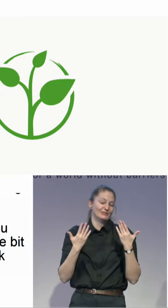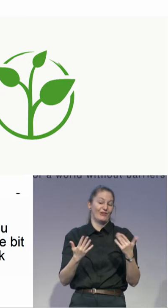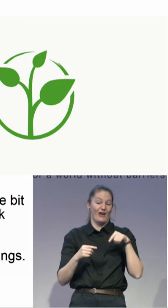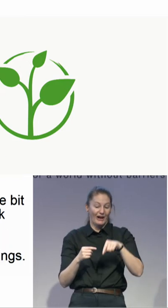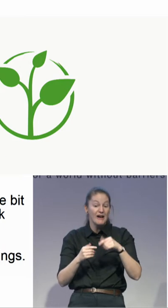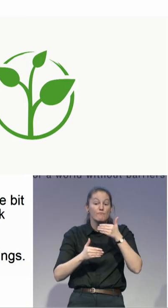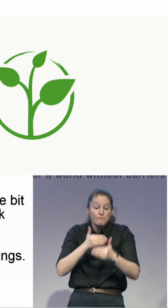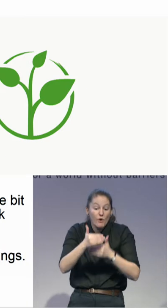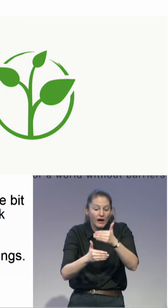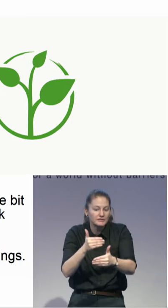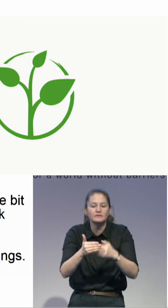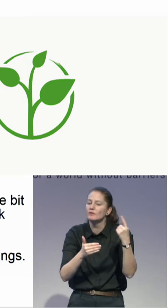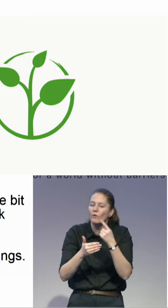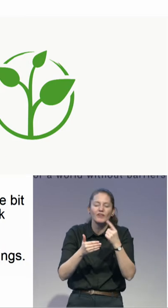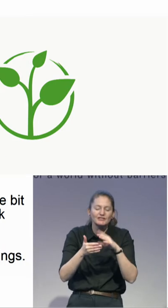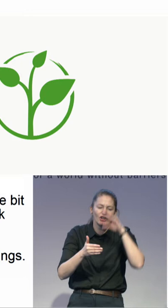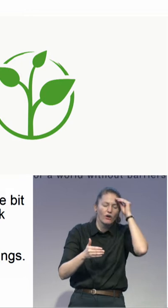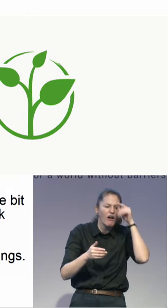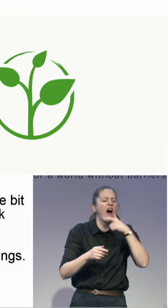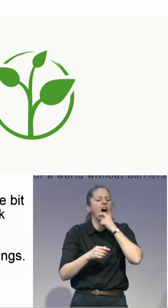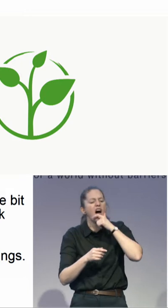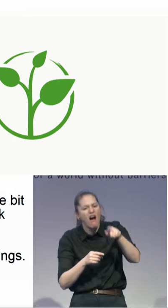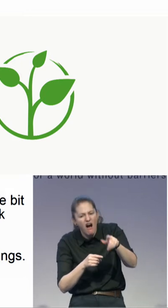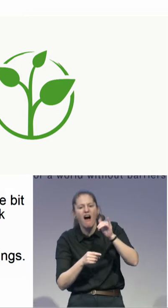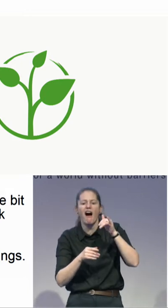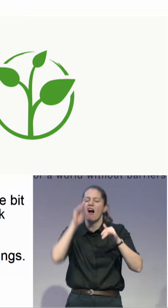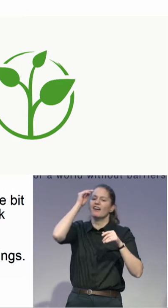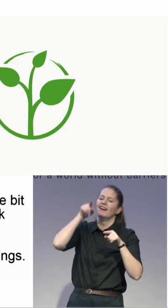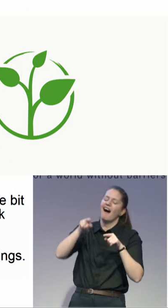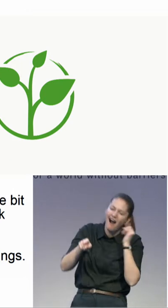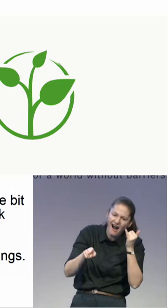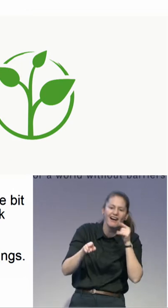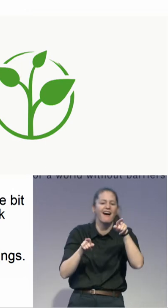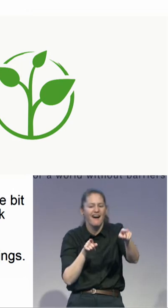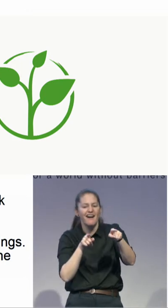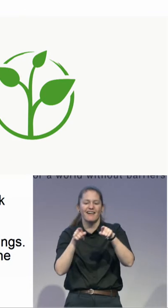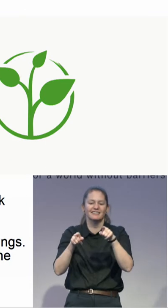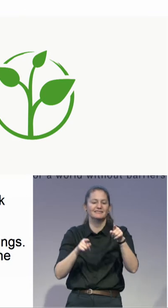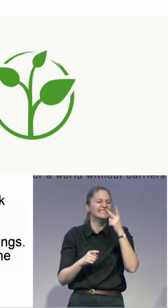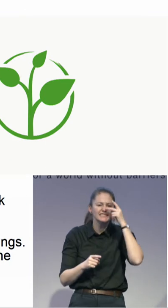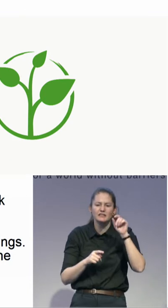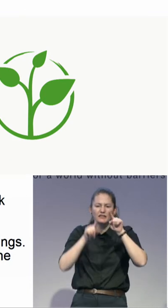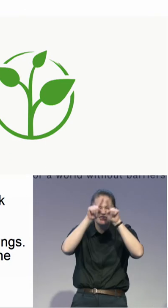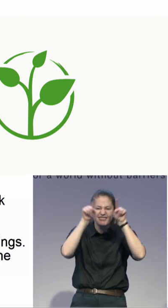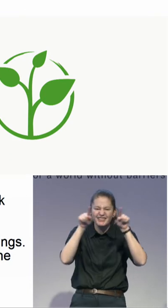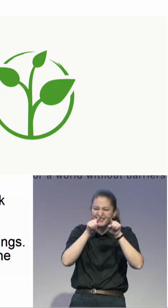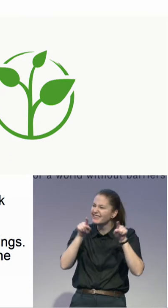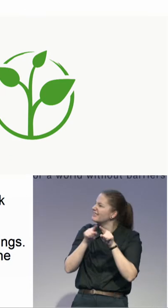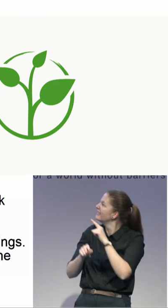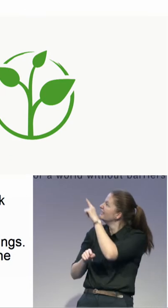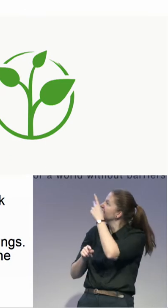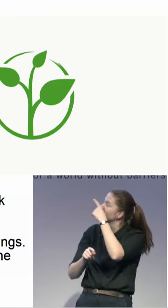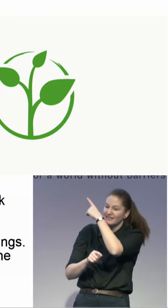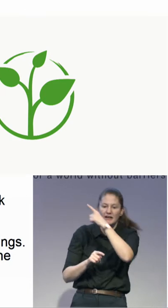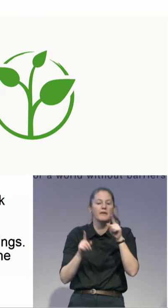to show it's a wish. know, like the north star where I can find my way. So, know what the person wants but also support the